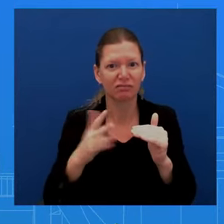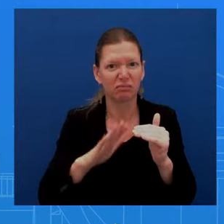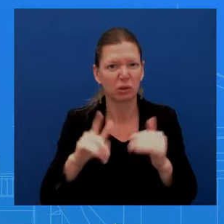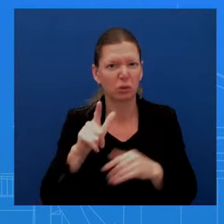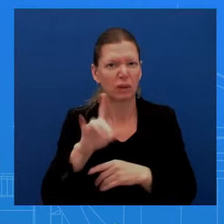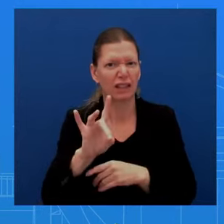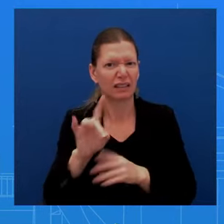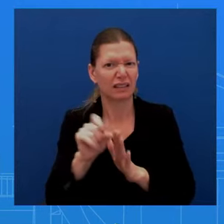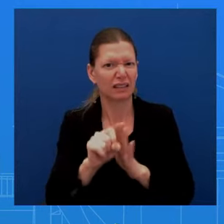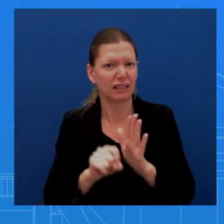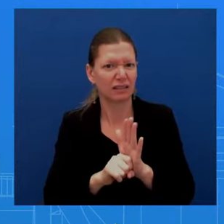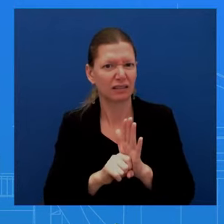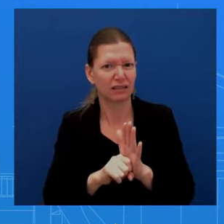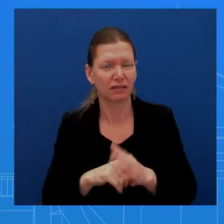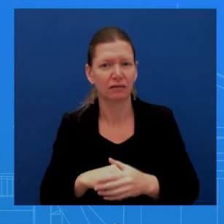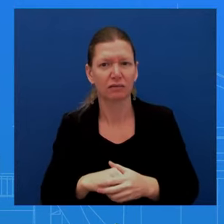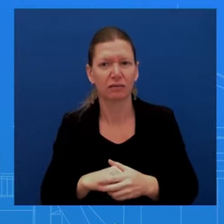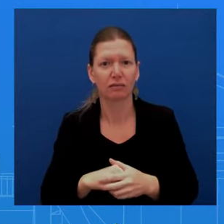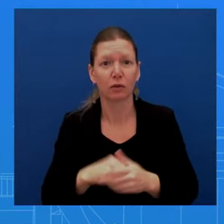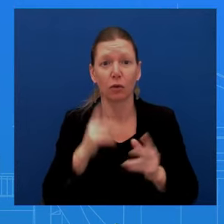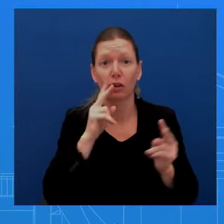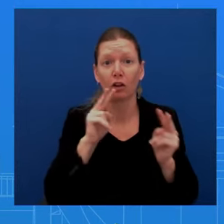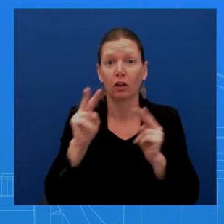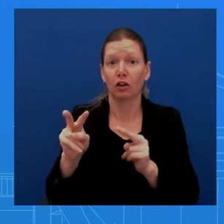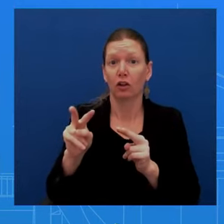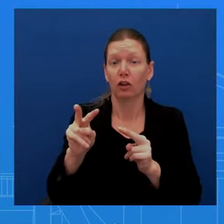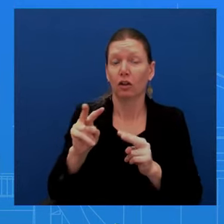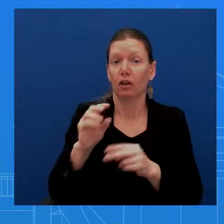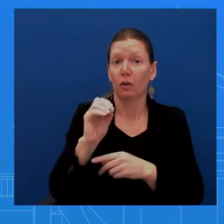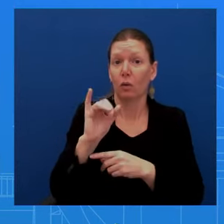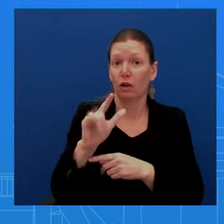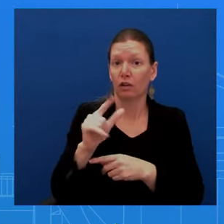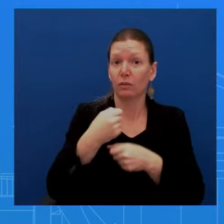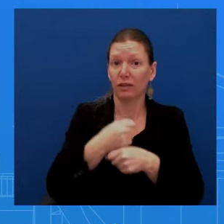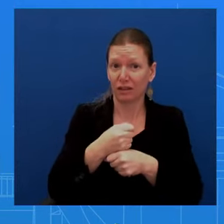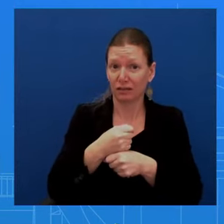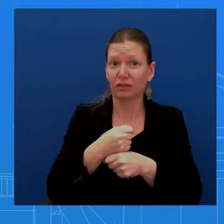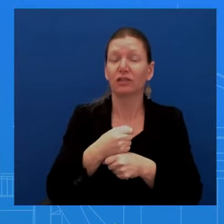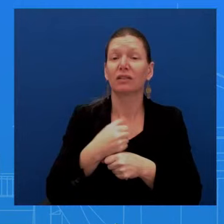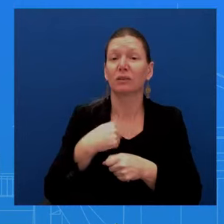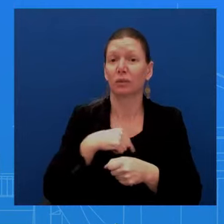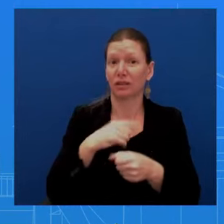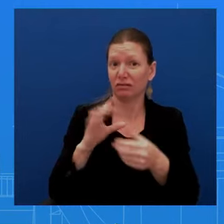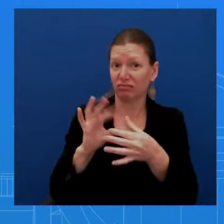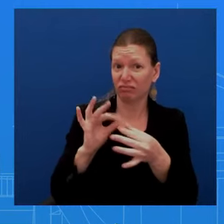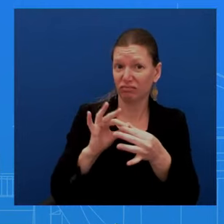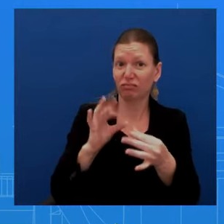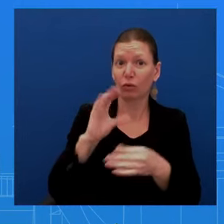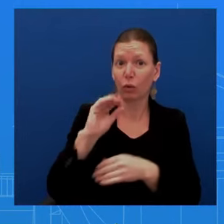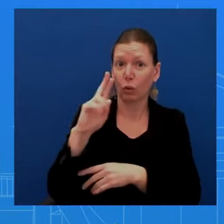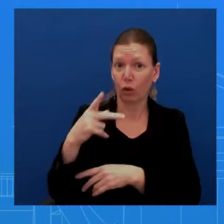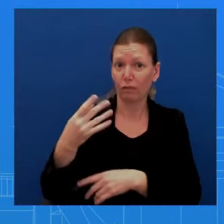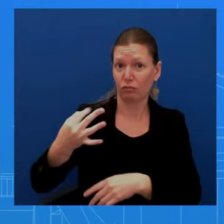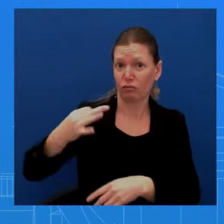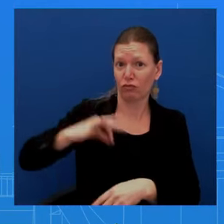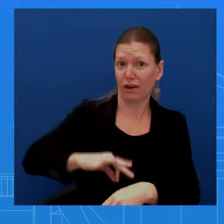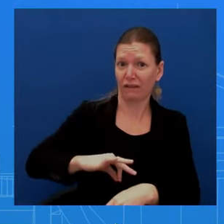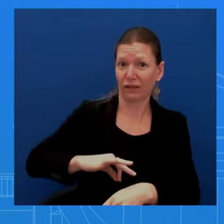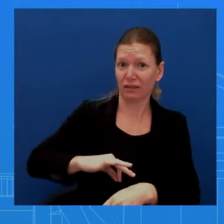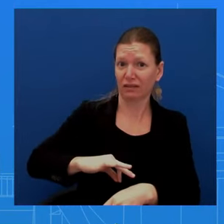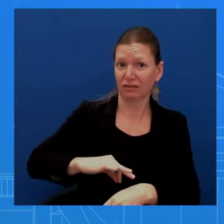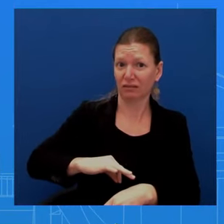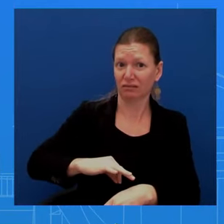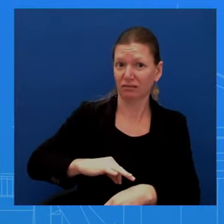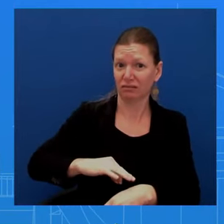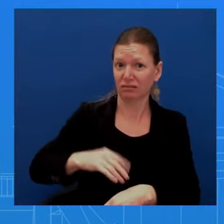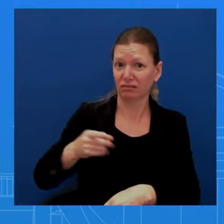we've also said that, uh, what the corporation profits, like Americans should feel that as well. And so that's something that the president's going to continue to speak to,